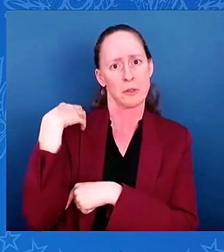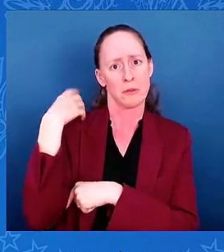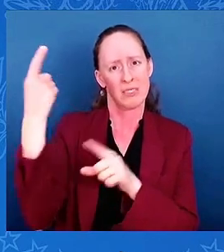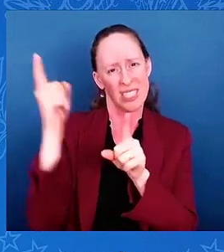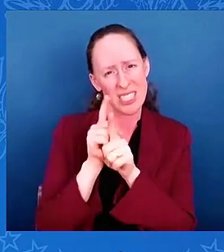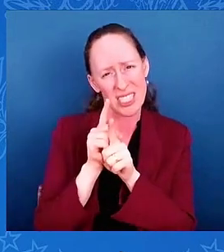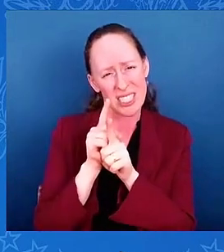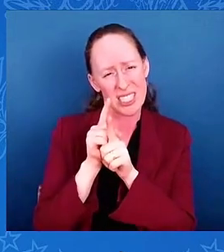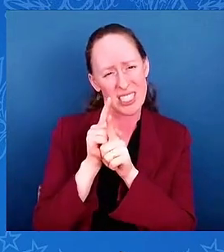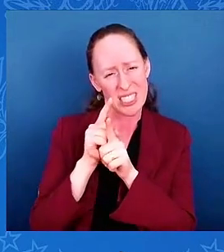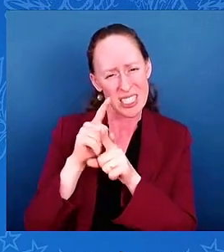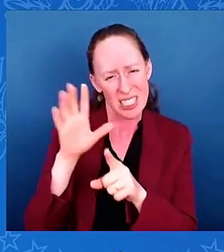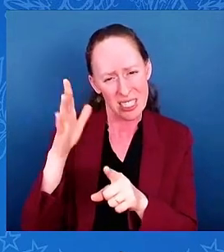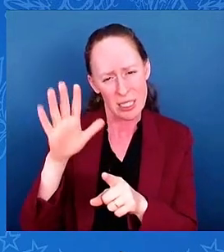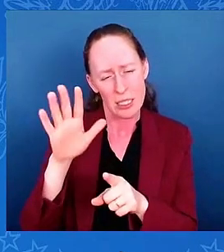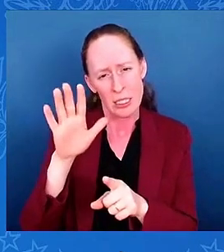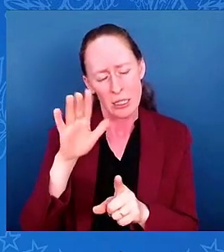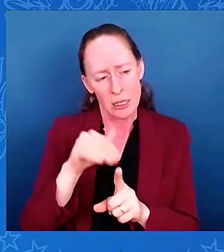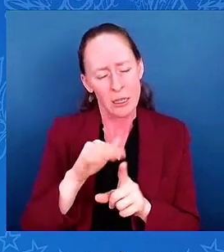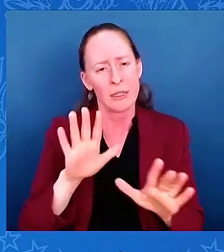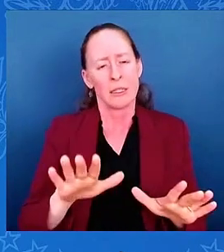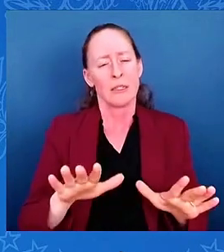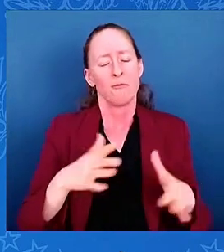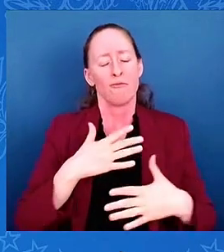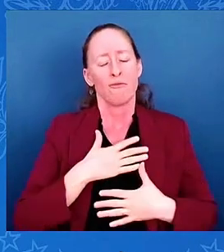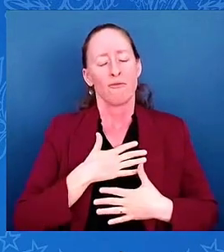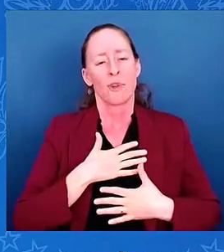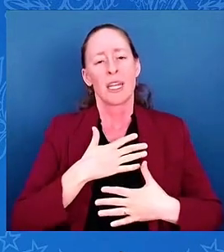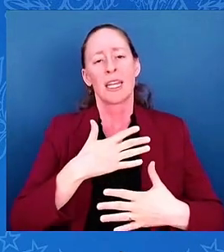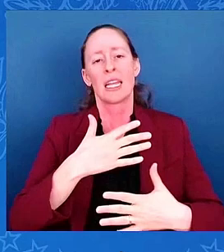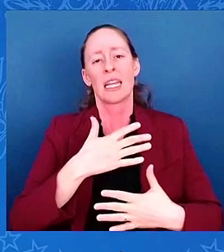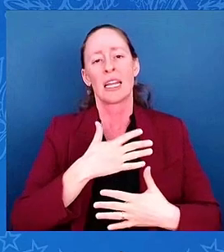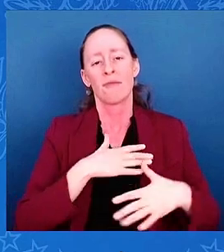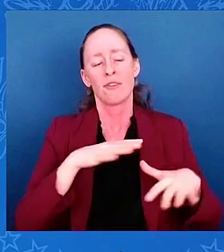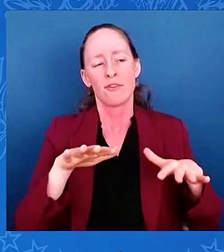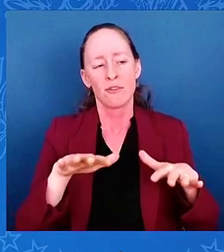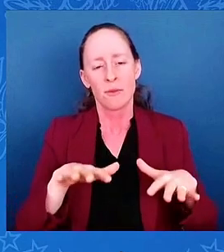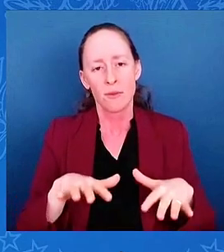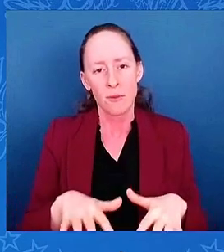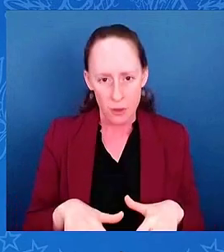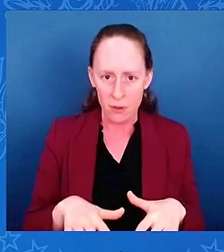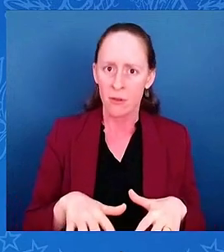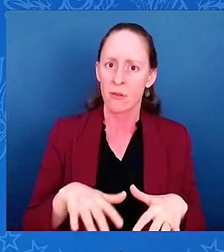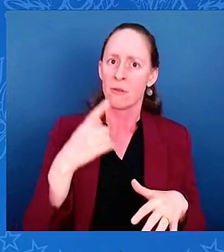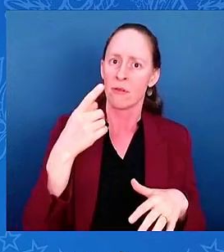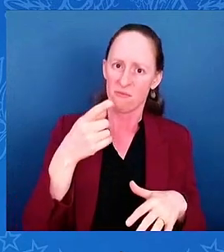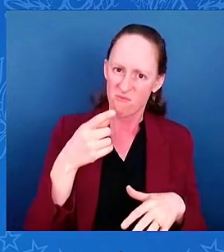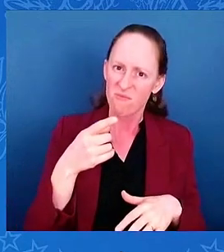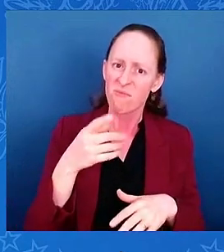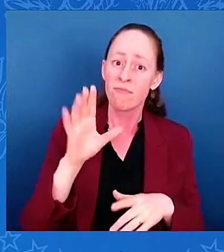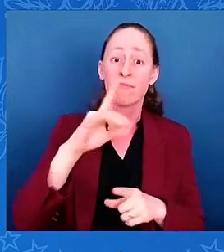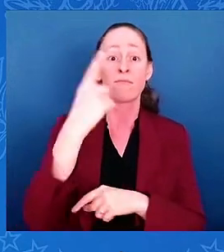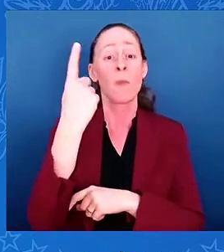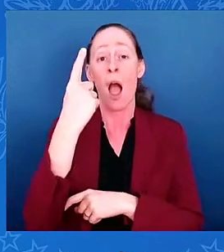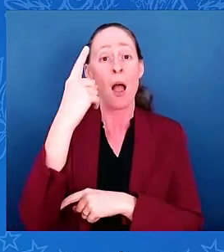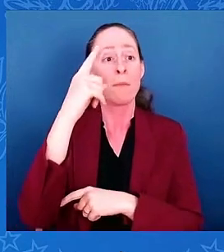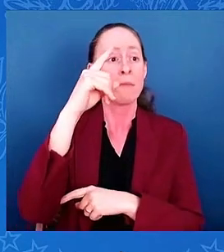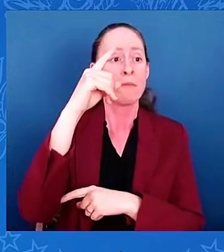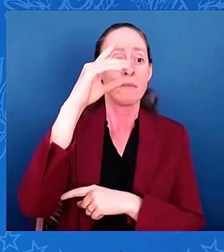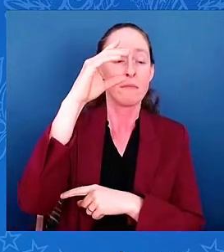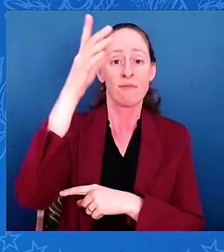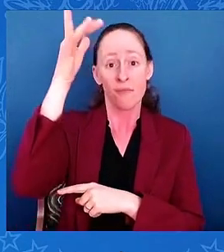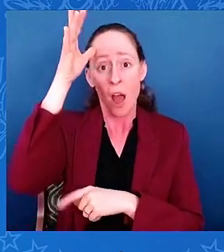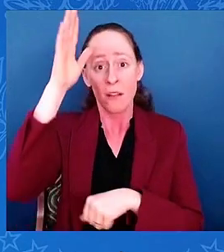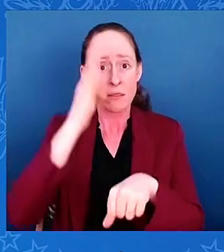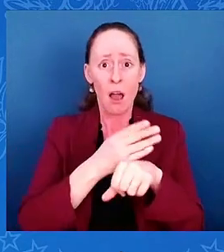one boy was separated from his dad, Clyde helped keep him from harm. The boy's dad later said, and I quote, you can